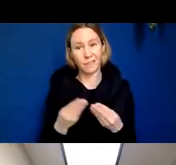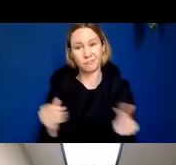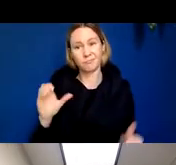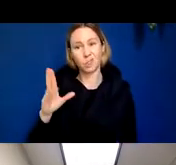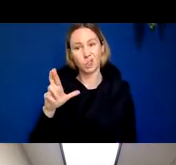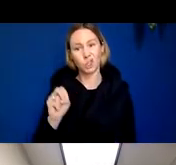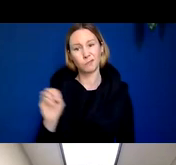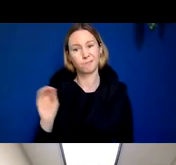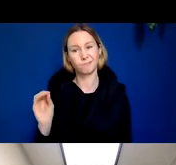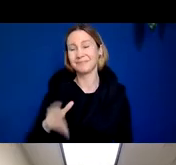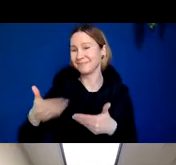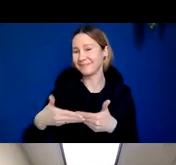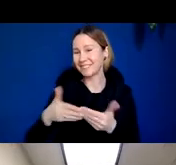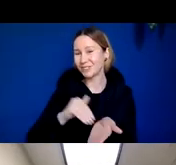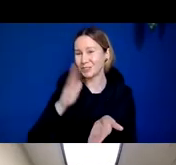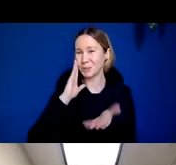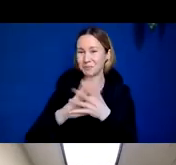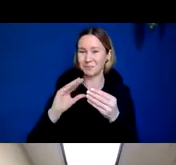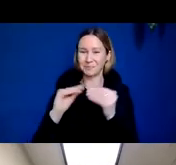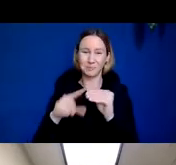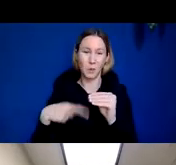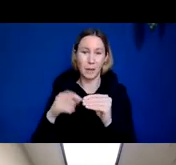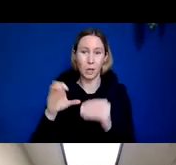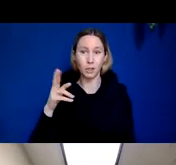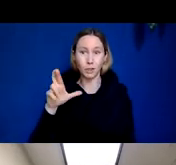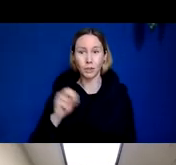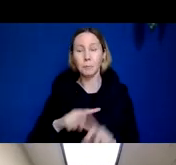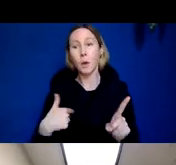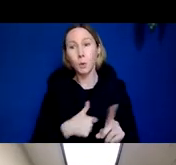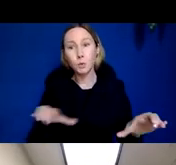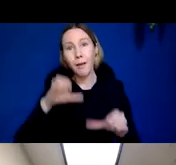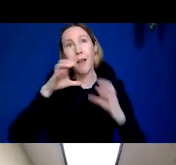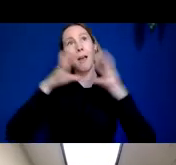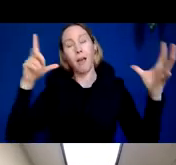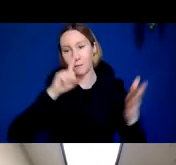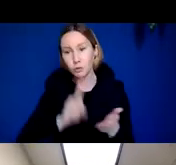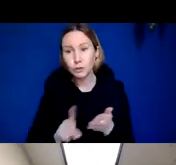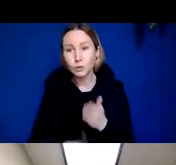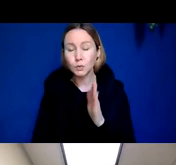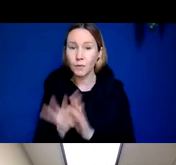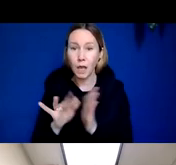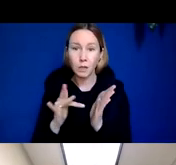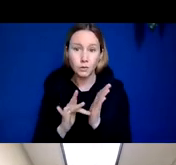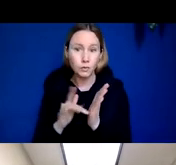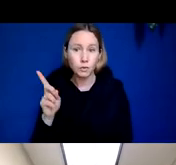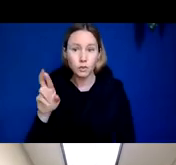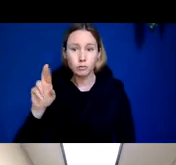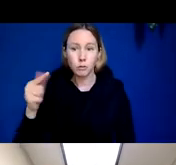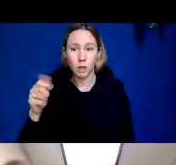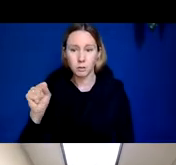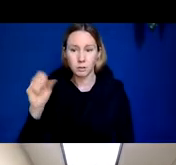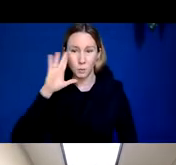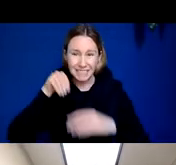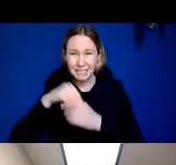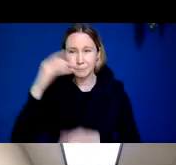that Peter is going to talk about subsequently. We're doing a lot of research to try to find actually drugs that can get into the brain and